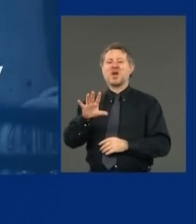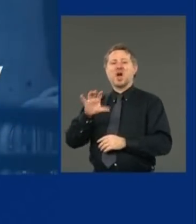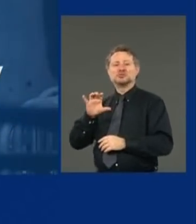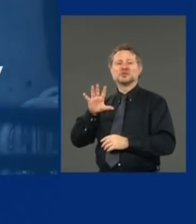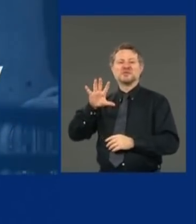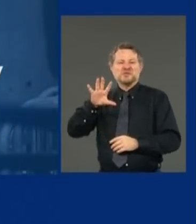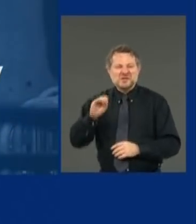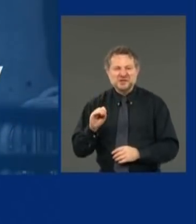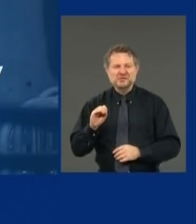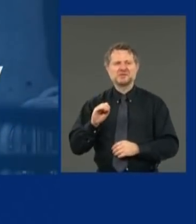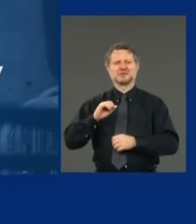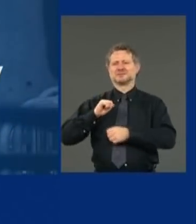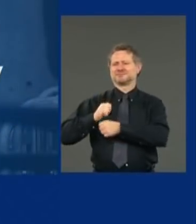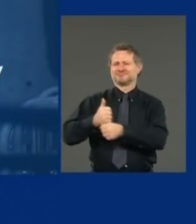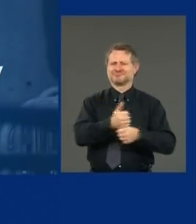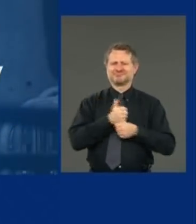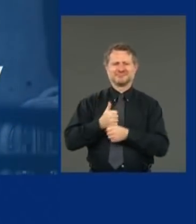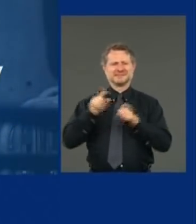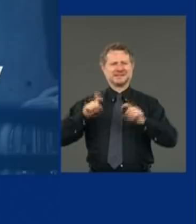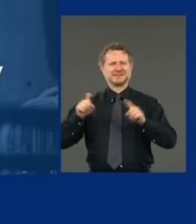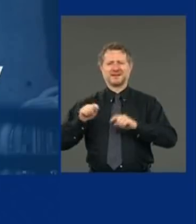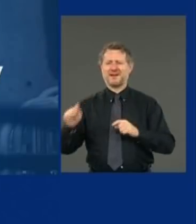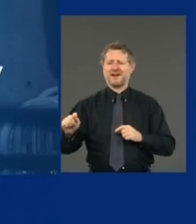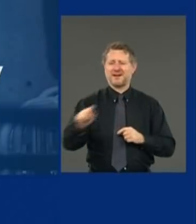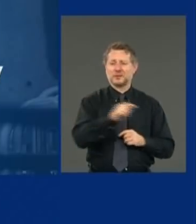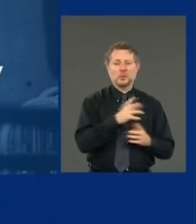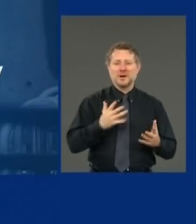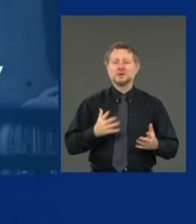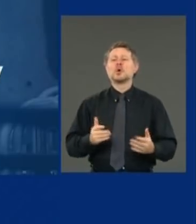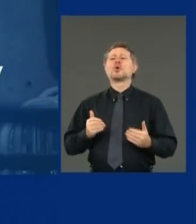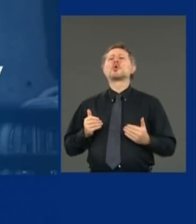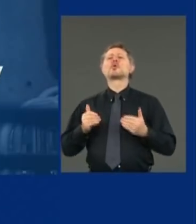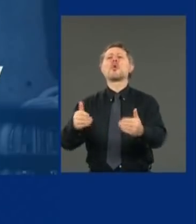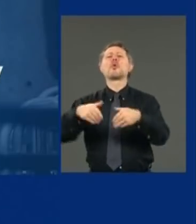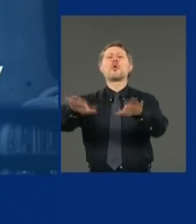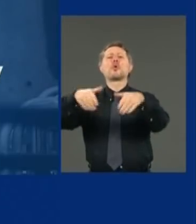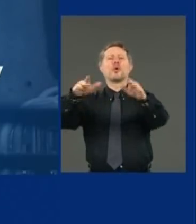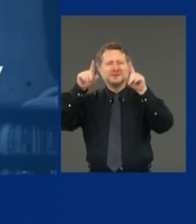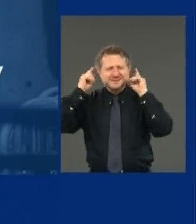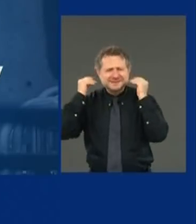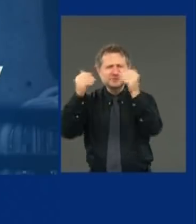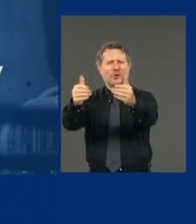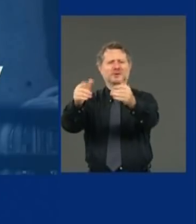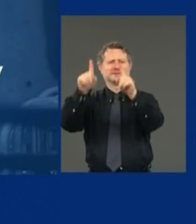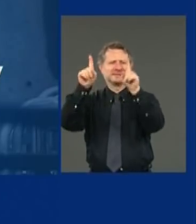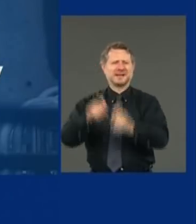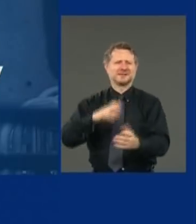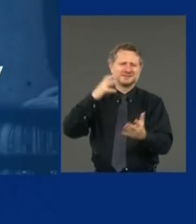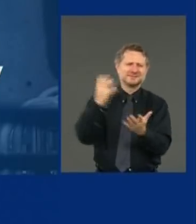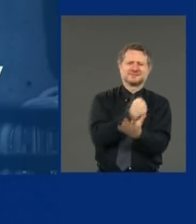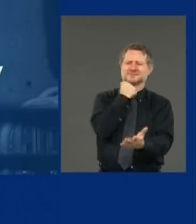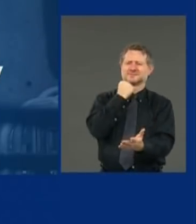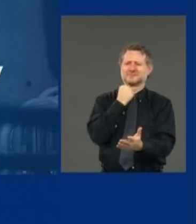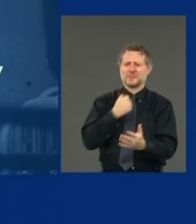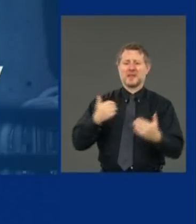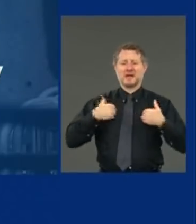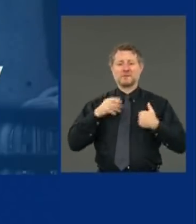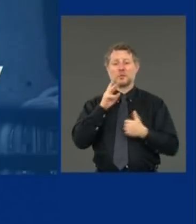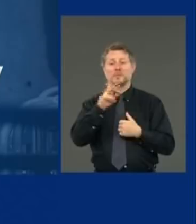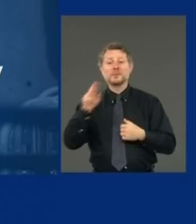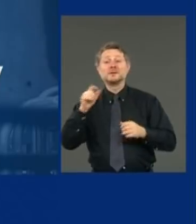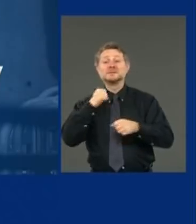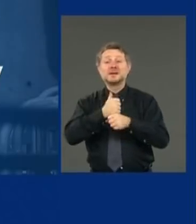our message is very simple. Get a test. We have state run sites where we have more